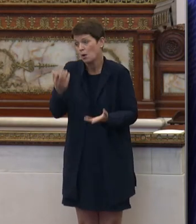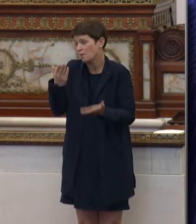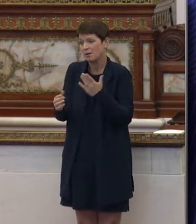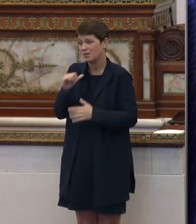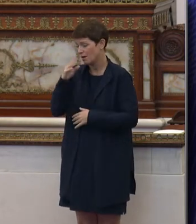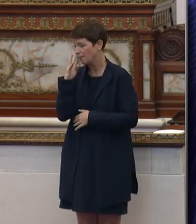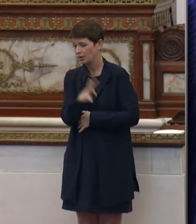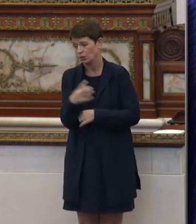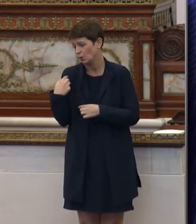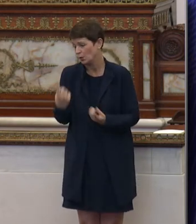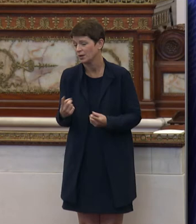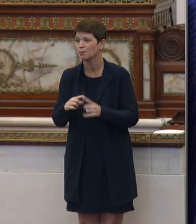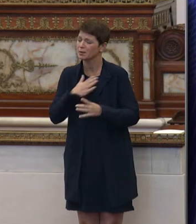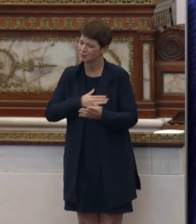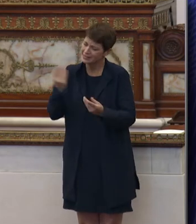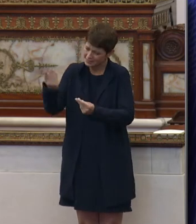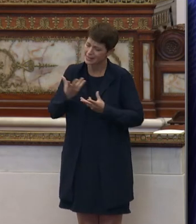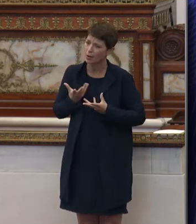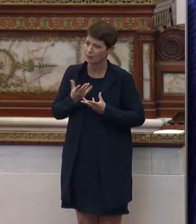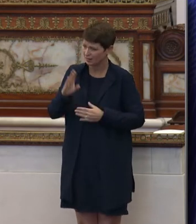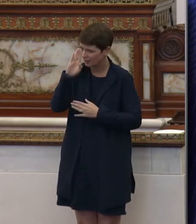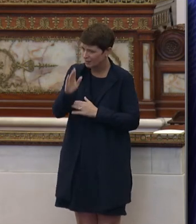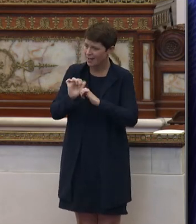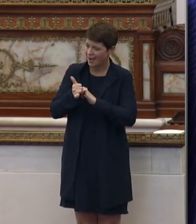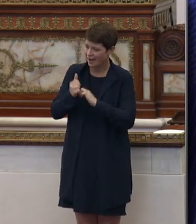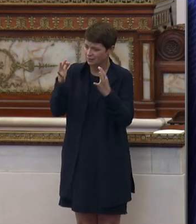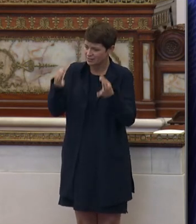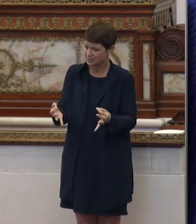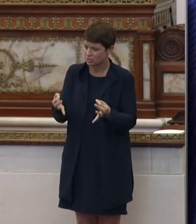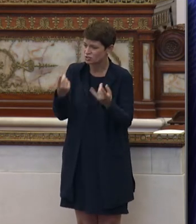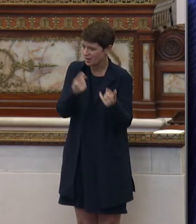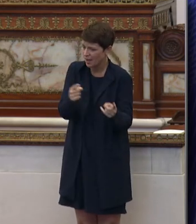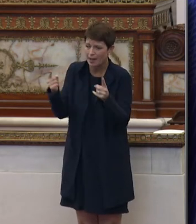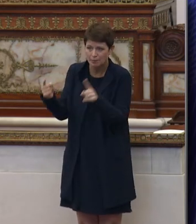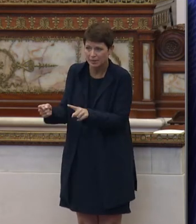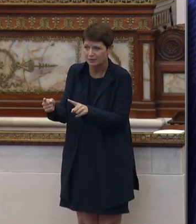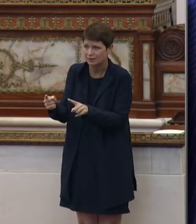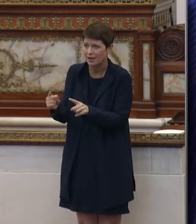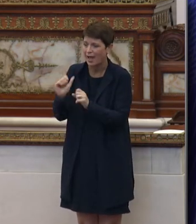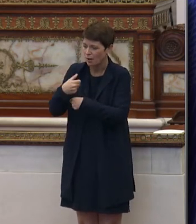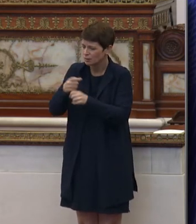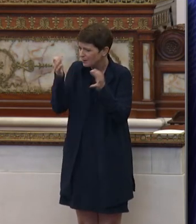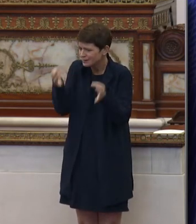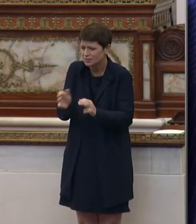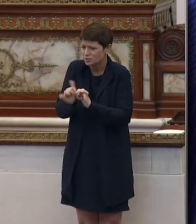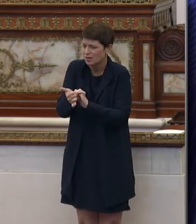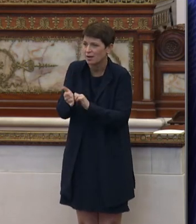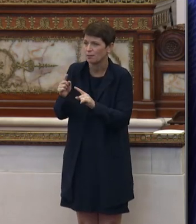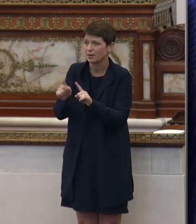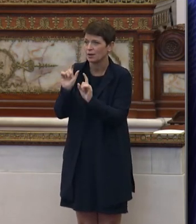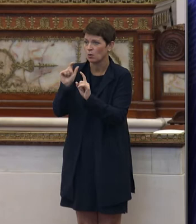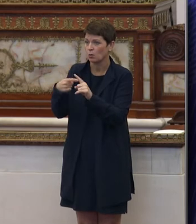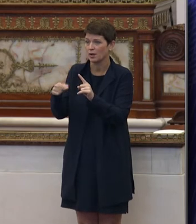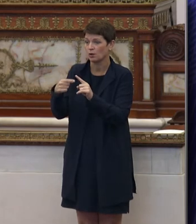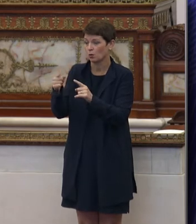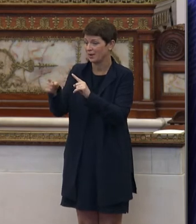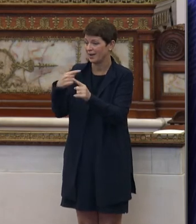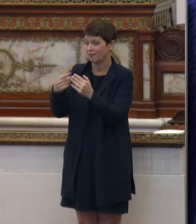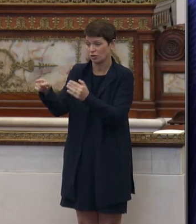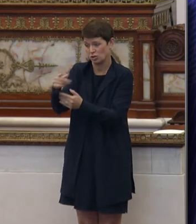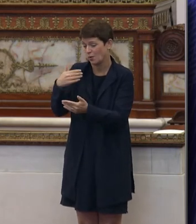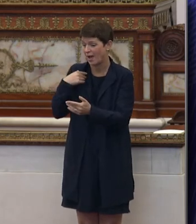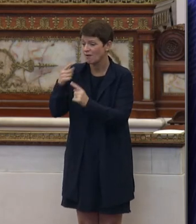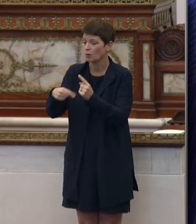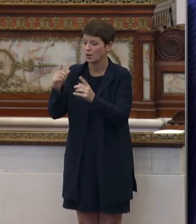they haven't been ignored, but please tell me how the decision-making was made and when can we expect to receive whatever you all